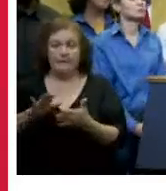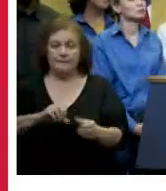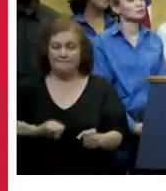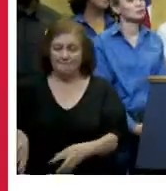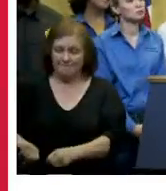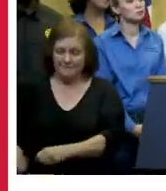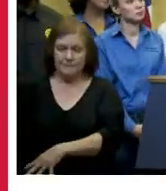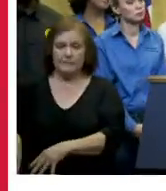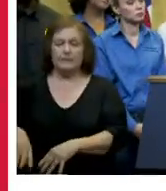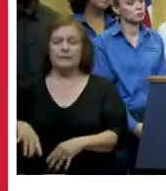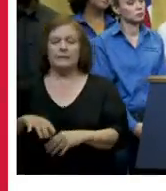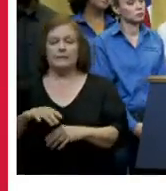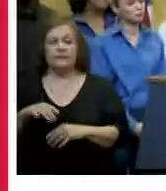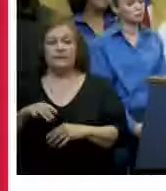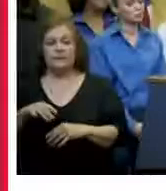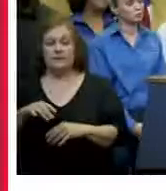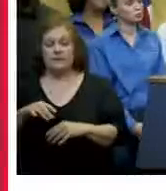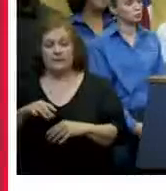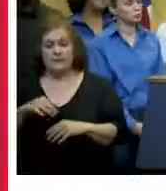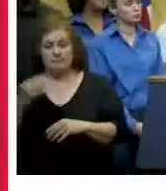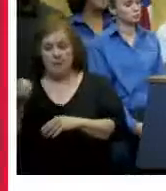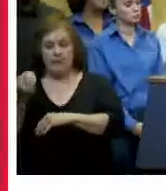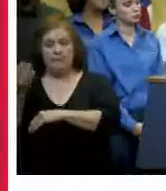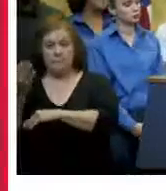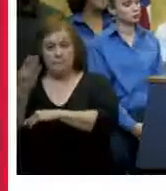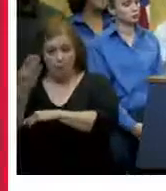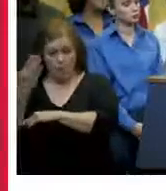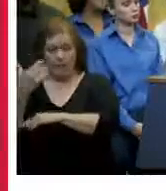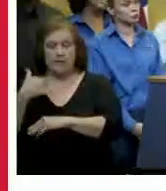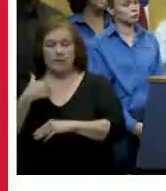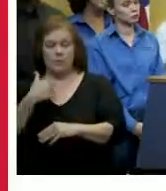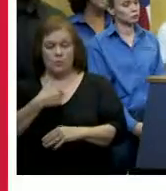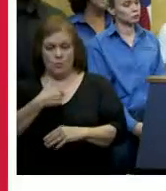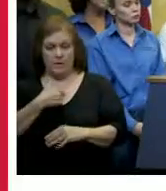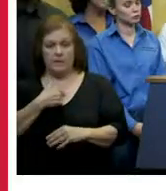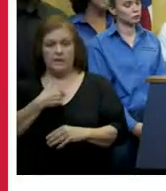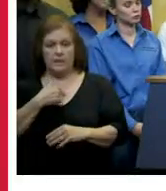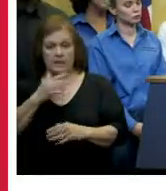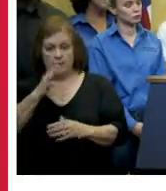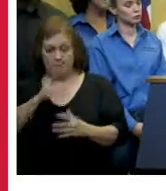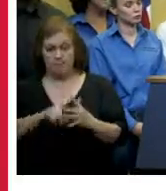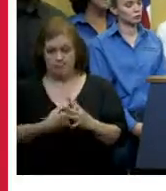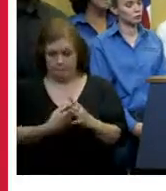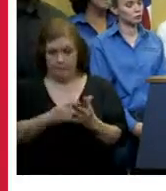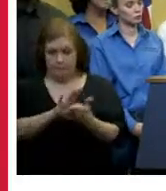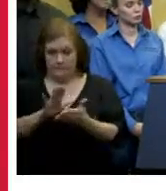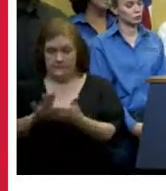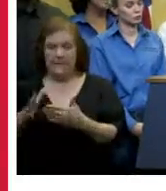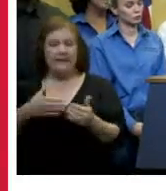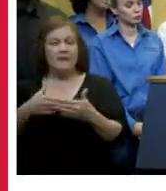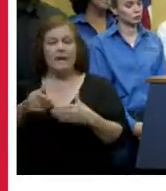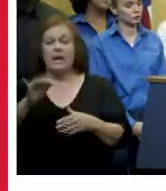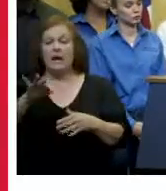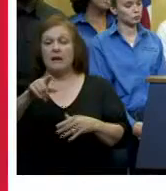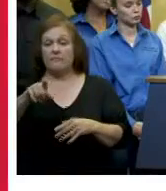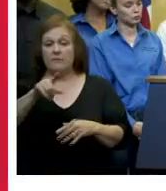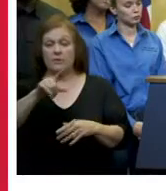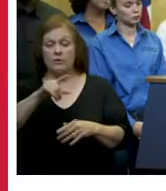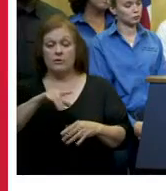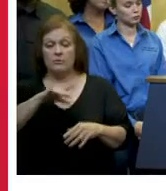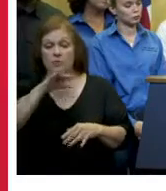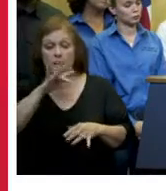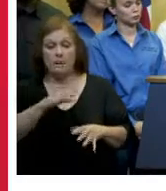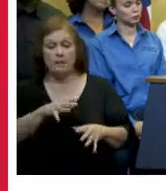all be started very very early but again if it is your scheduled day even on monday for collections